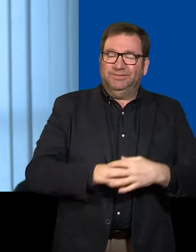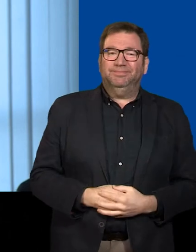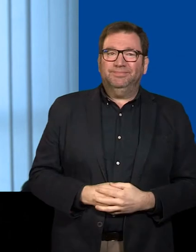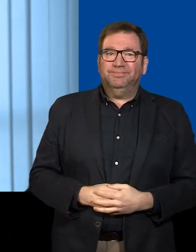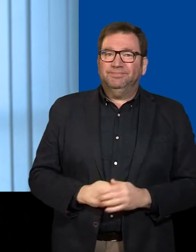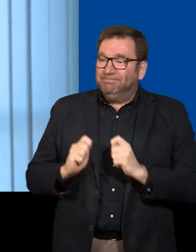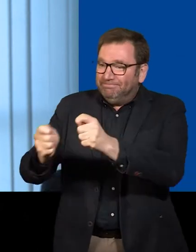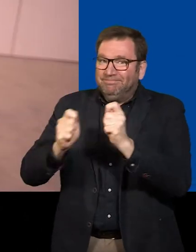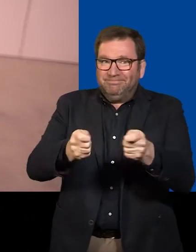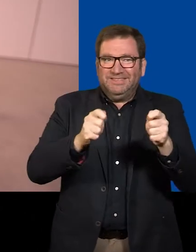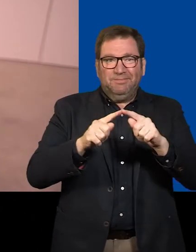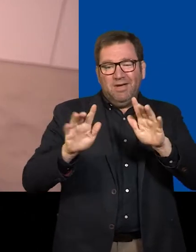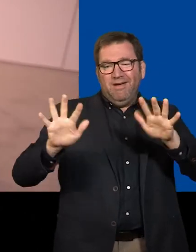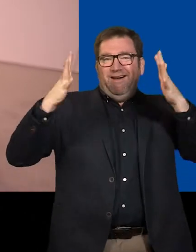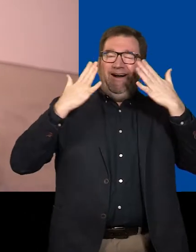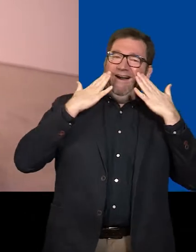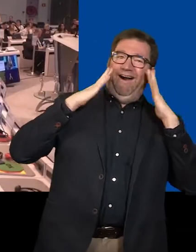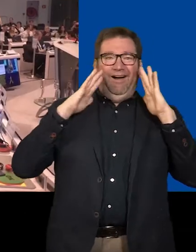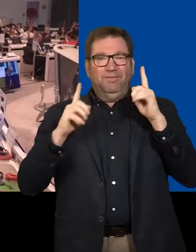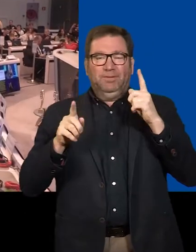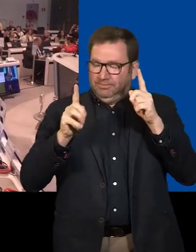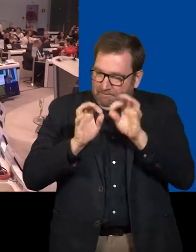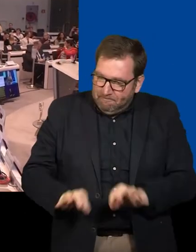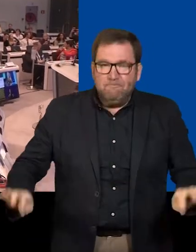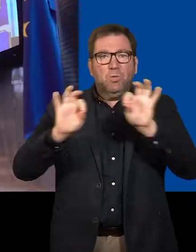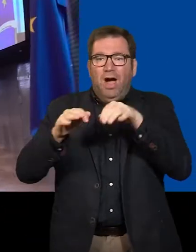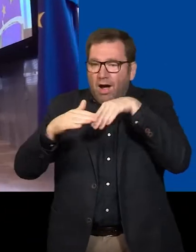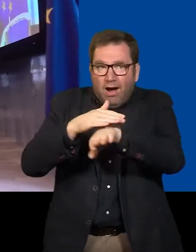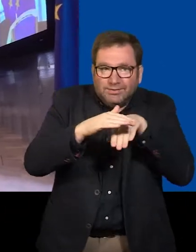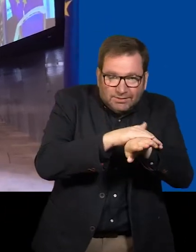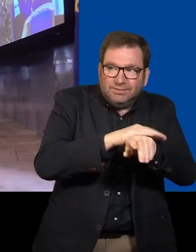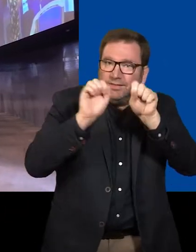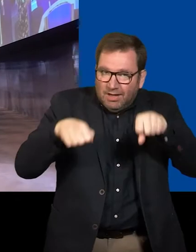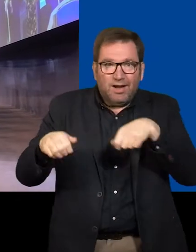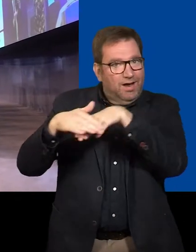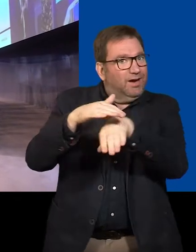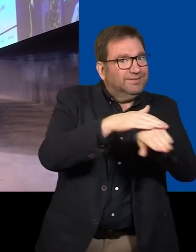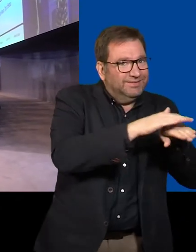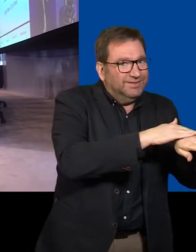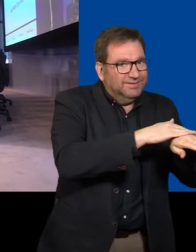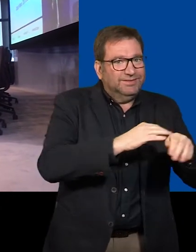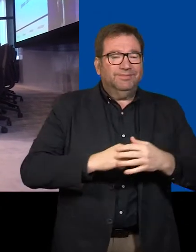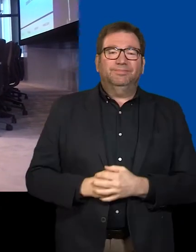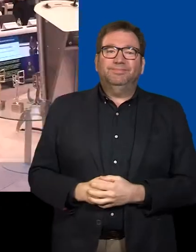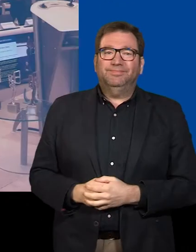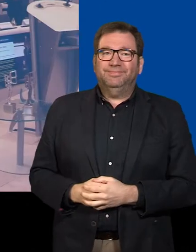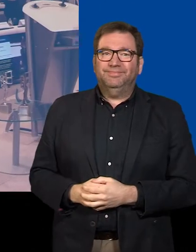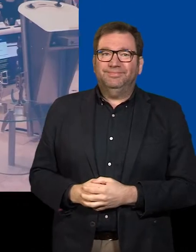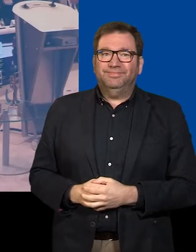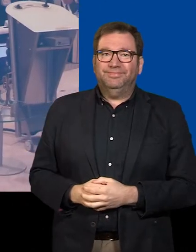City Awards, with prizes not for glitter and glamour, but for access and accessibility.